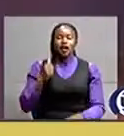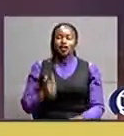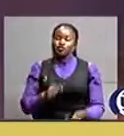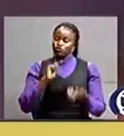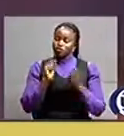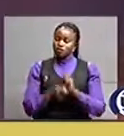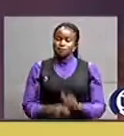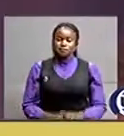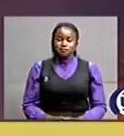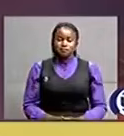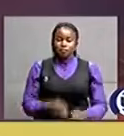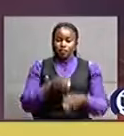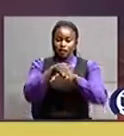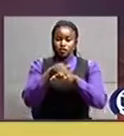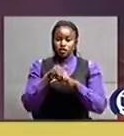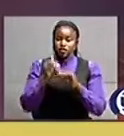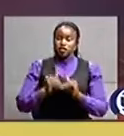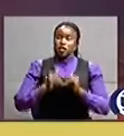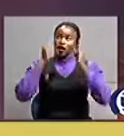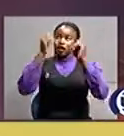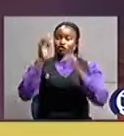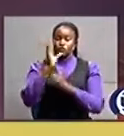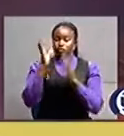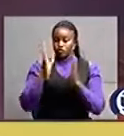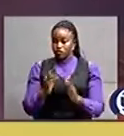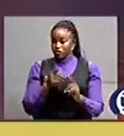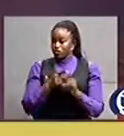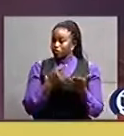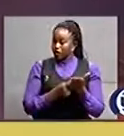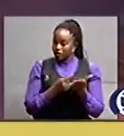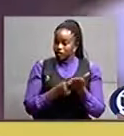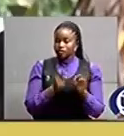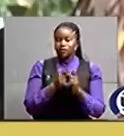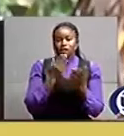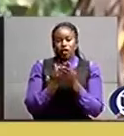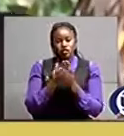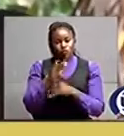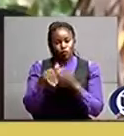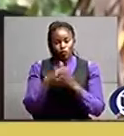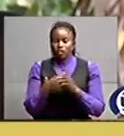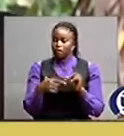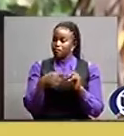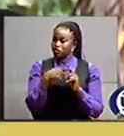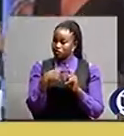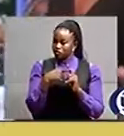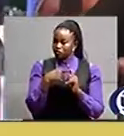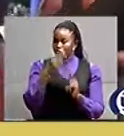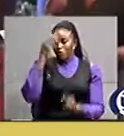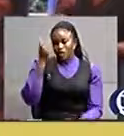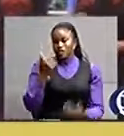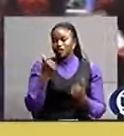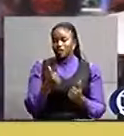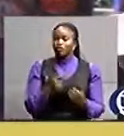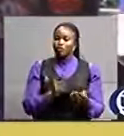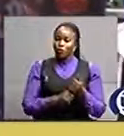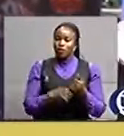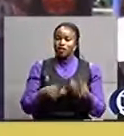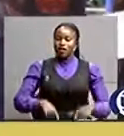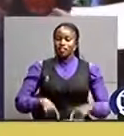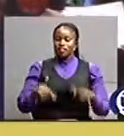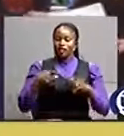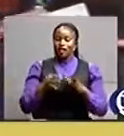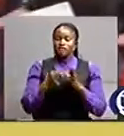The British High Commissioner to Uganda, Sarah Mann, urged the Chivniers to be positive now that they have acquired lifelong skills.